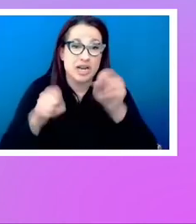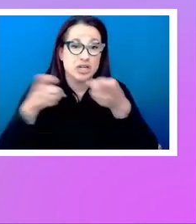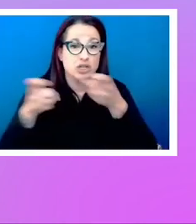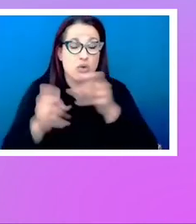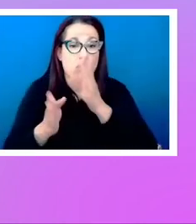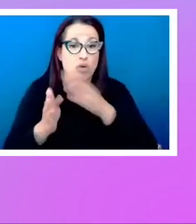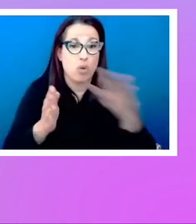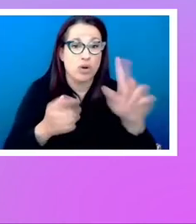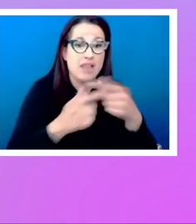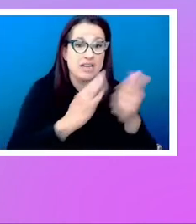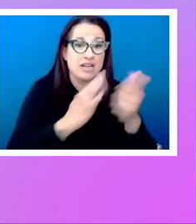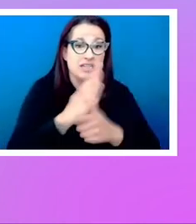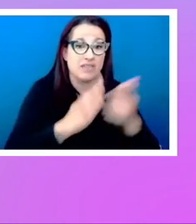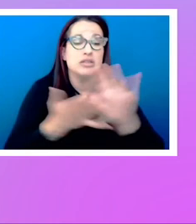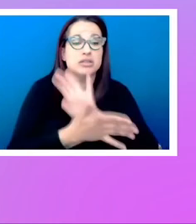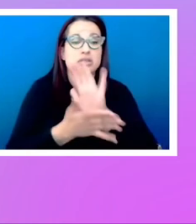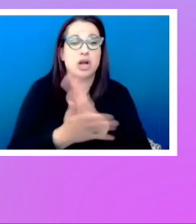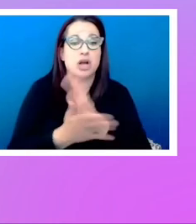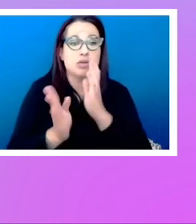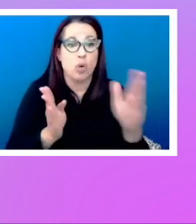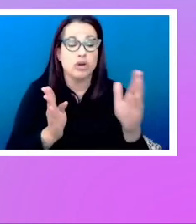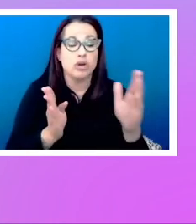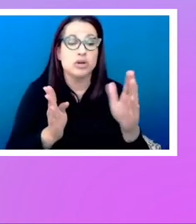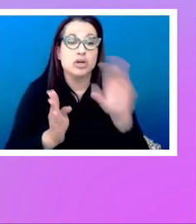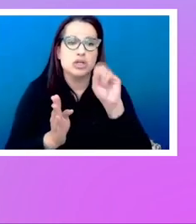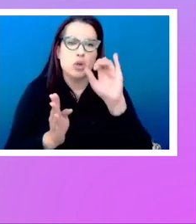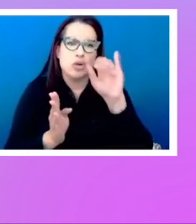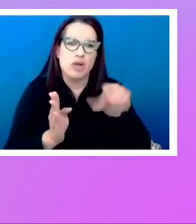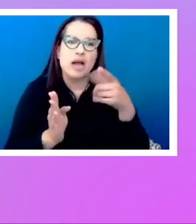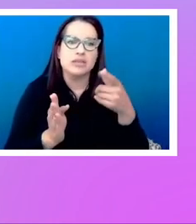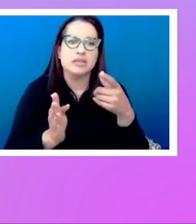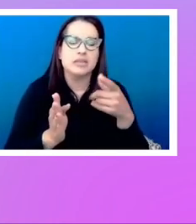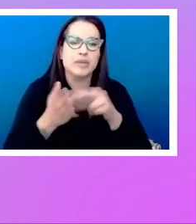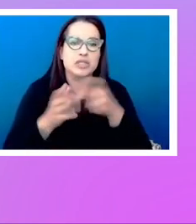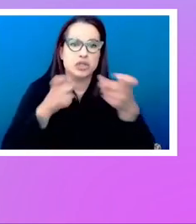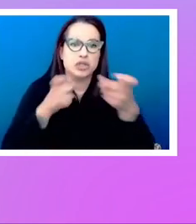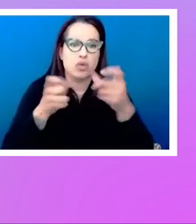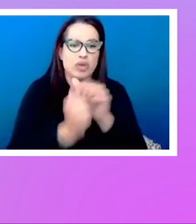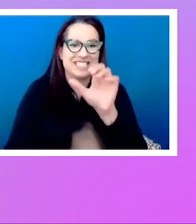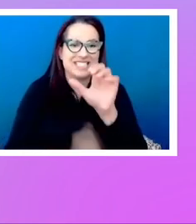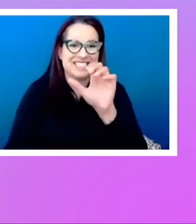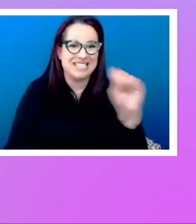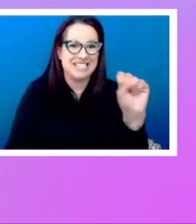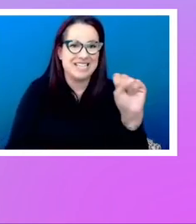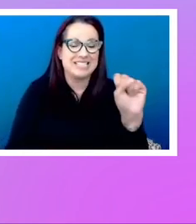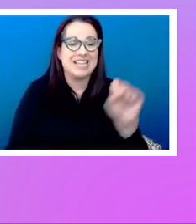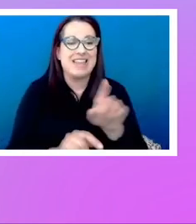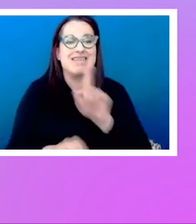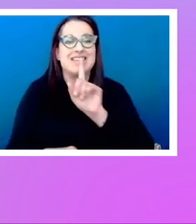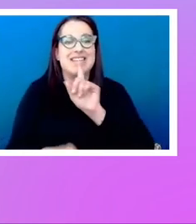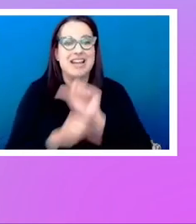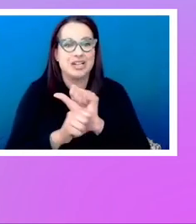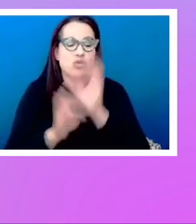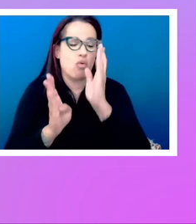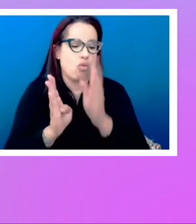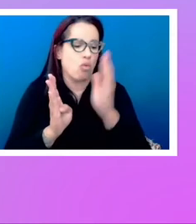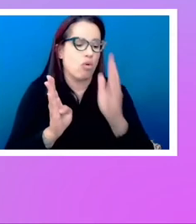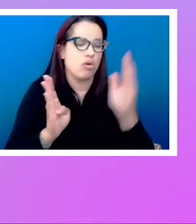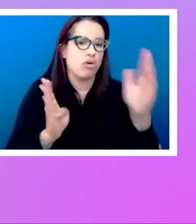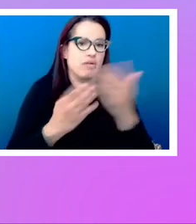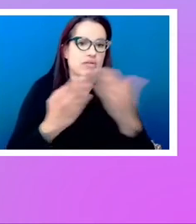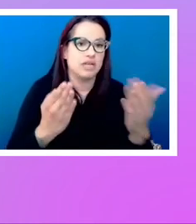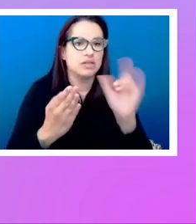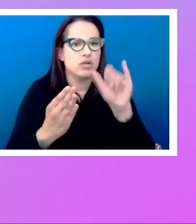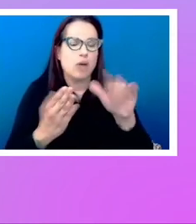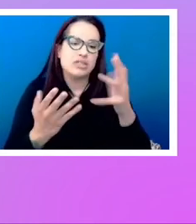be the document order. And so this would be then controlled with CSS, the actual order of things. So that, you know, was sort of